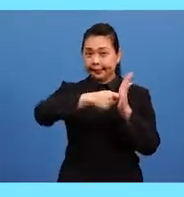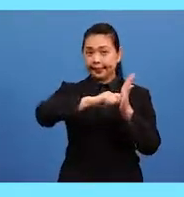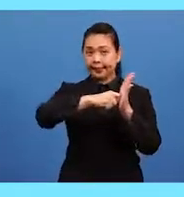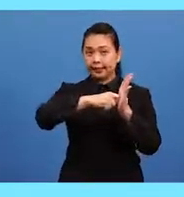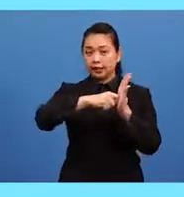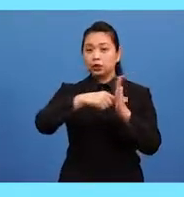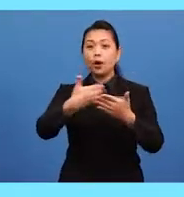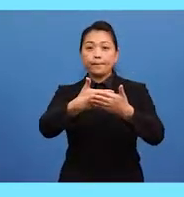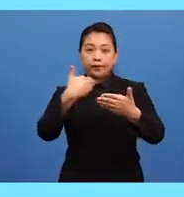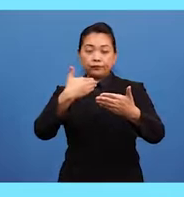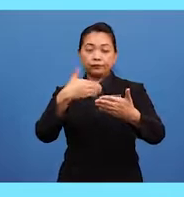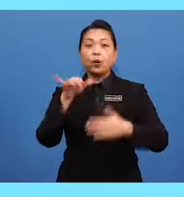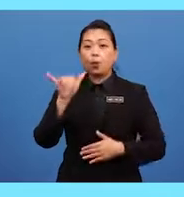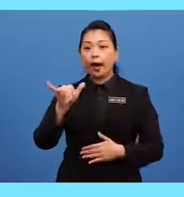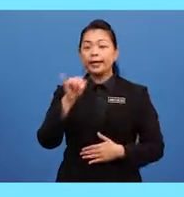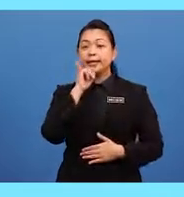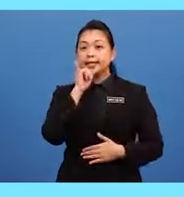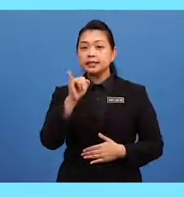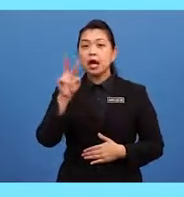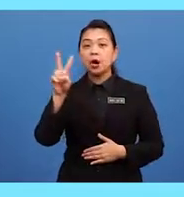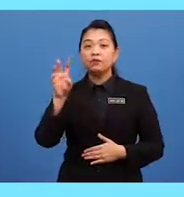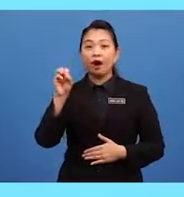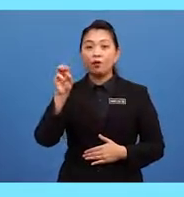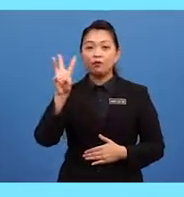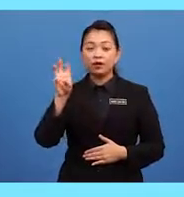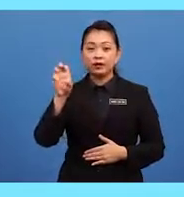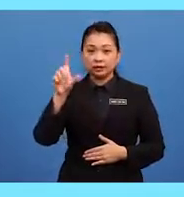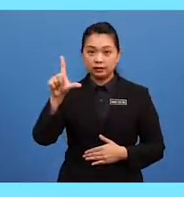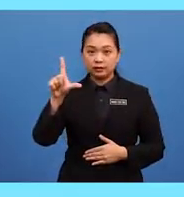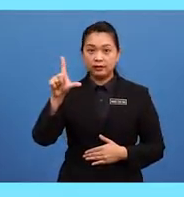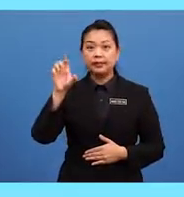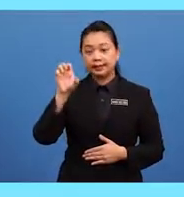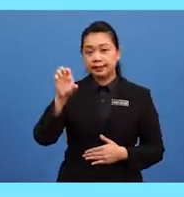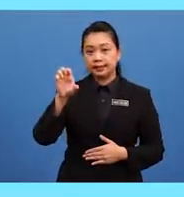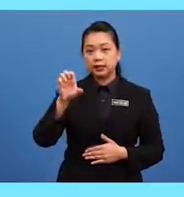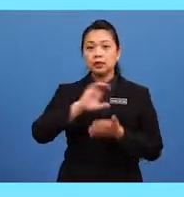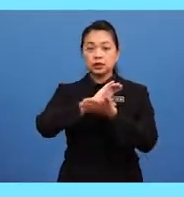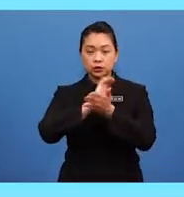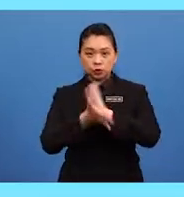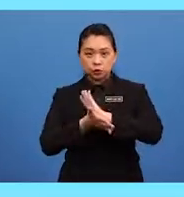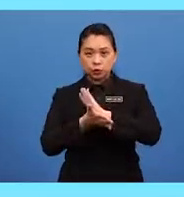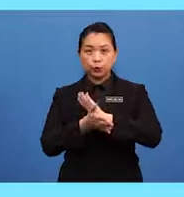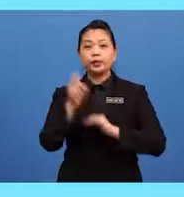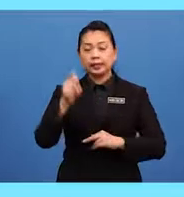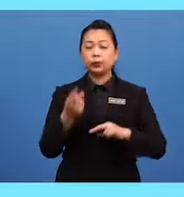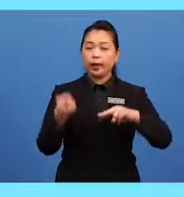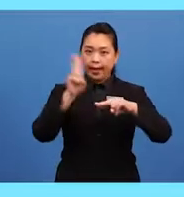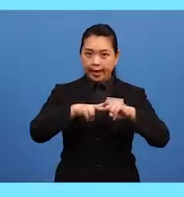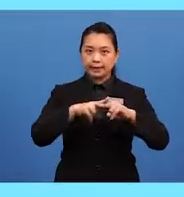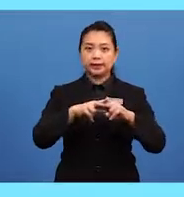is a vowel E, we need to add the letter S at the end.